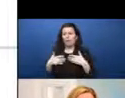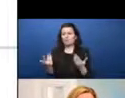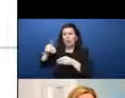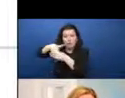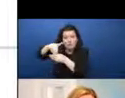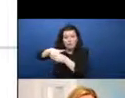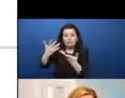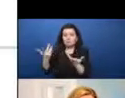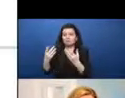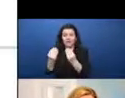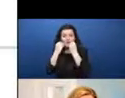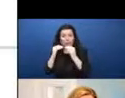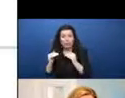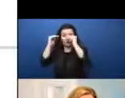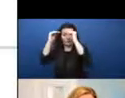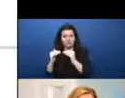now at that usage.